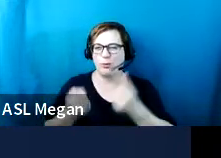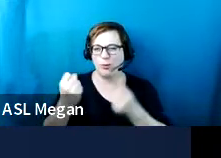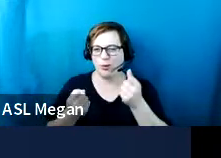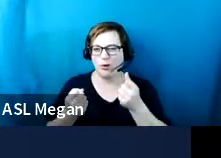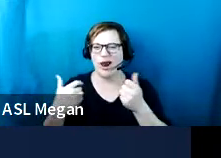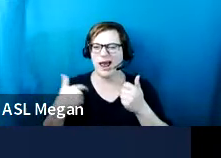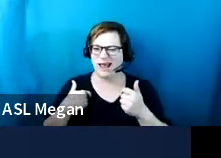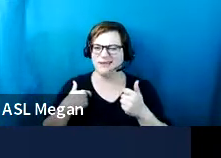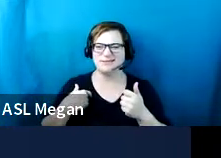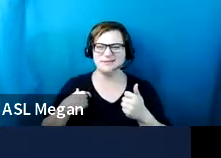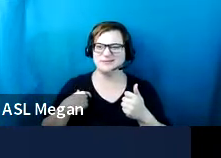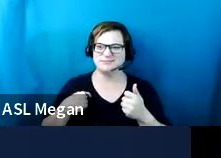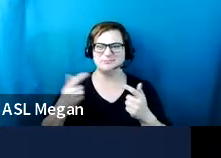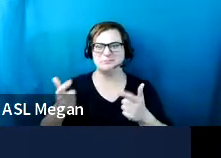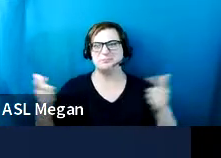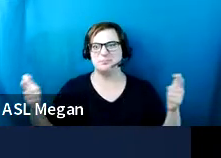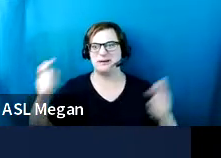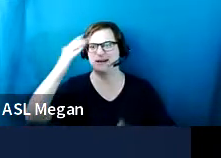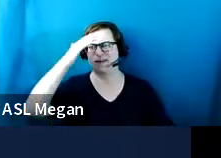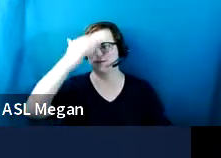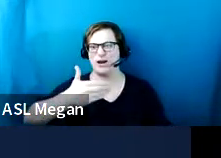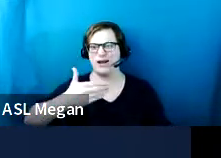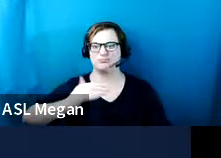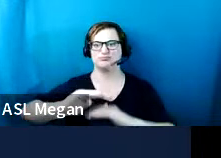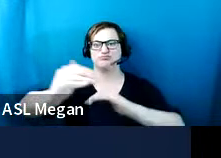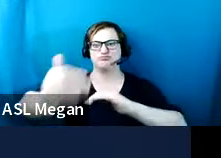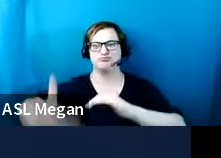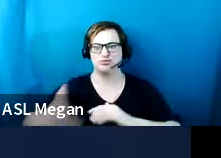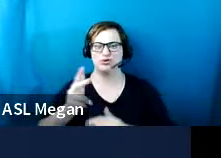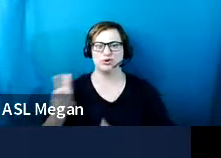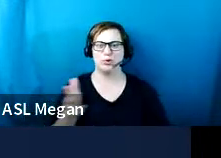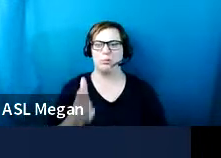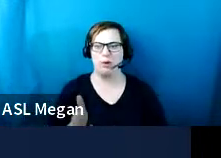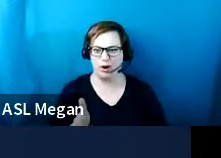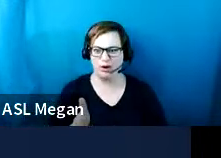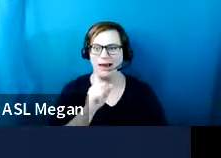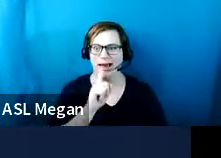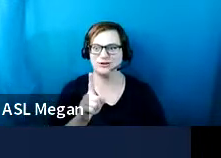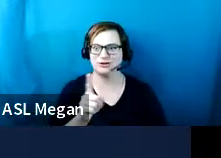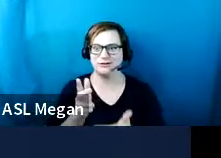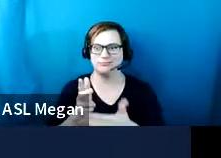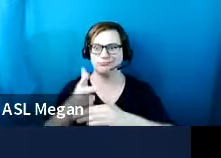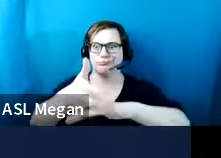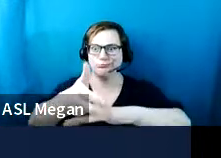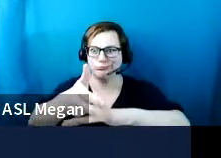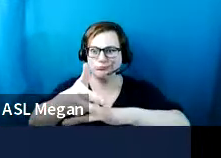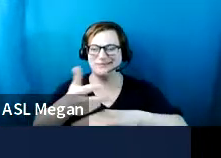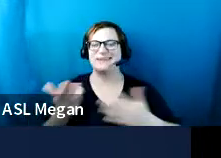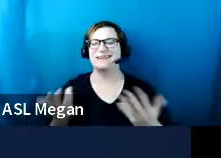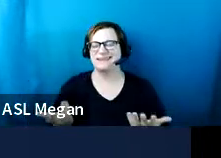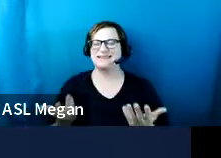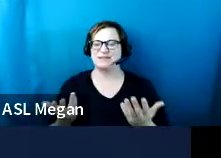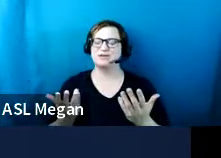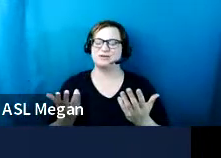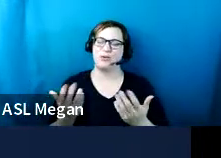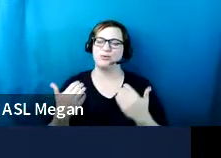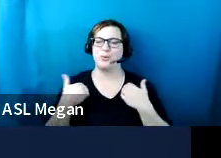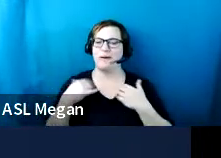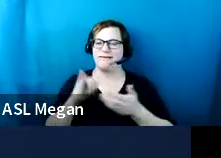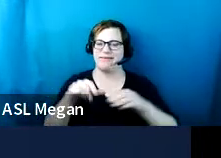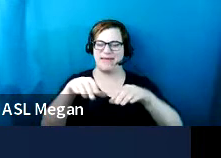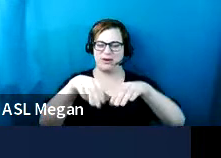very big front end, and by the time you've parked, you may actually be covering up half the sidewalk. So, um,